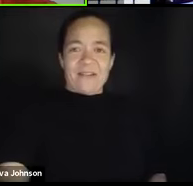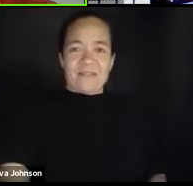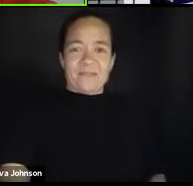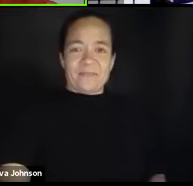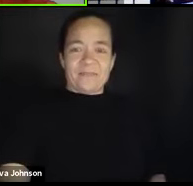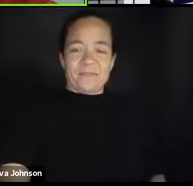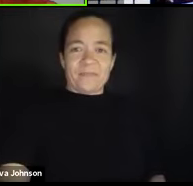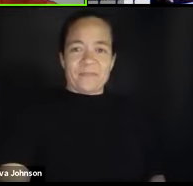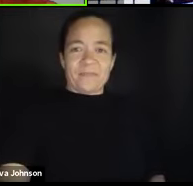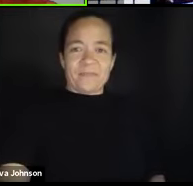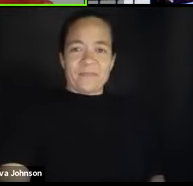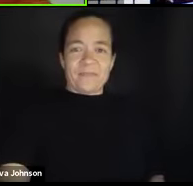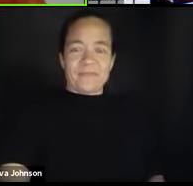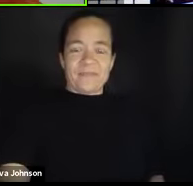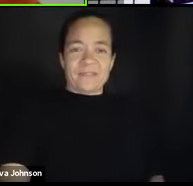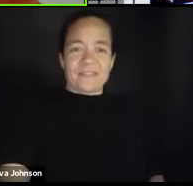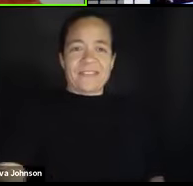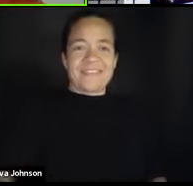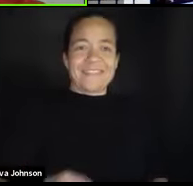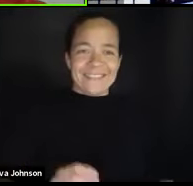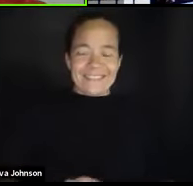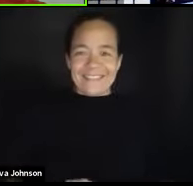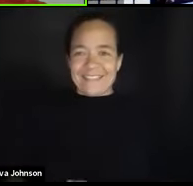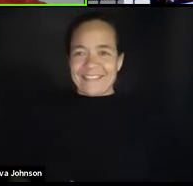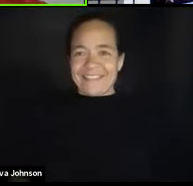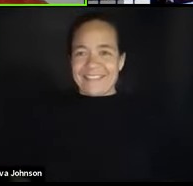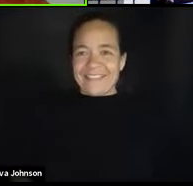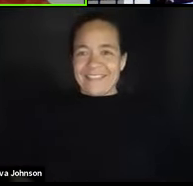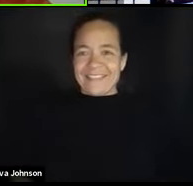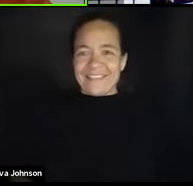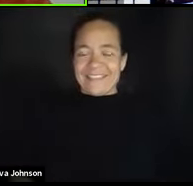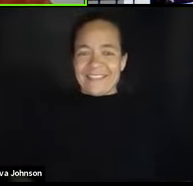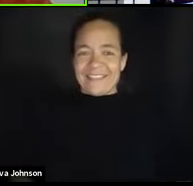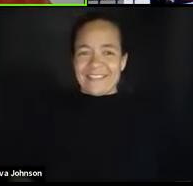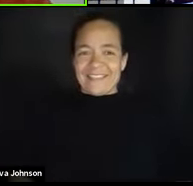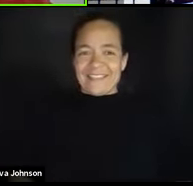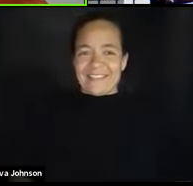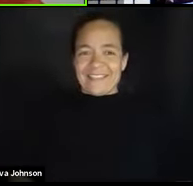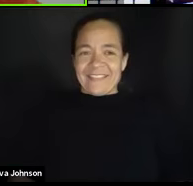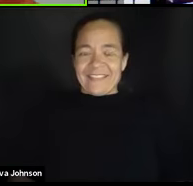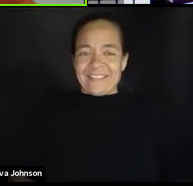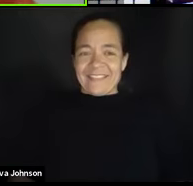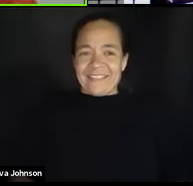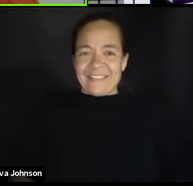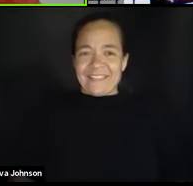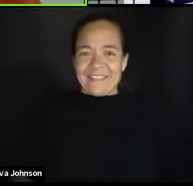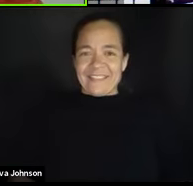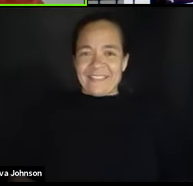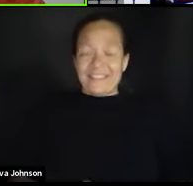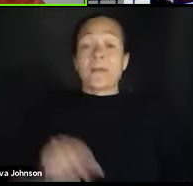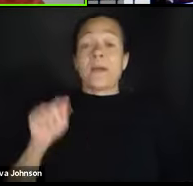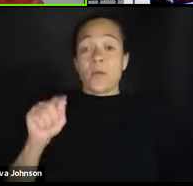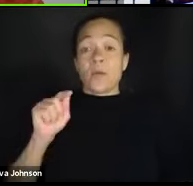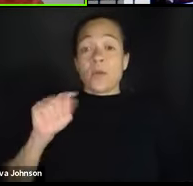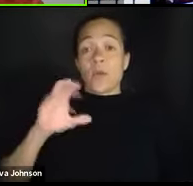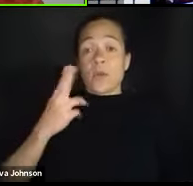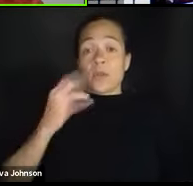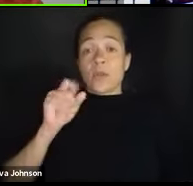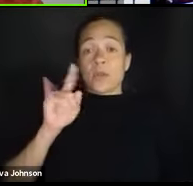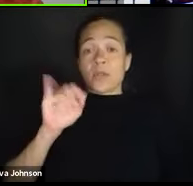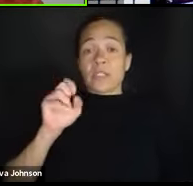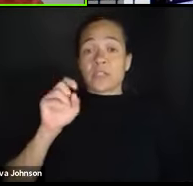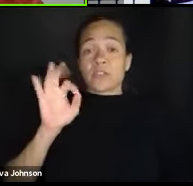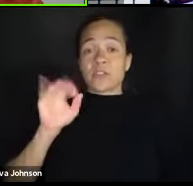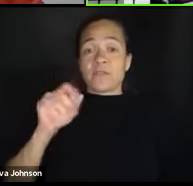We have some, we have some shy ones here tonight. So someone, Christopher says managing your